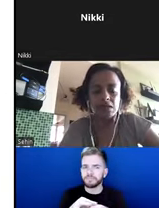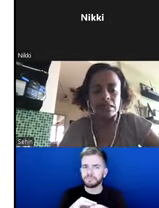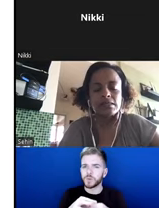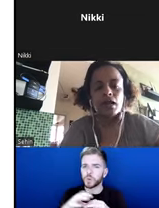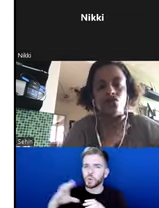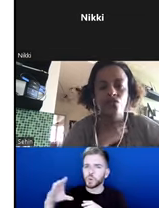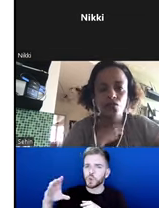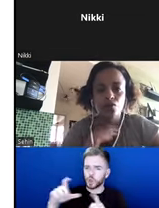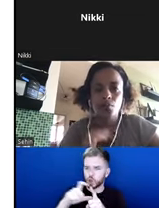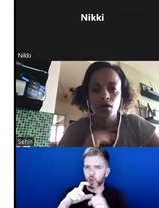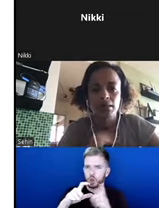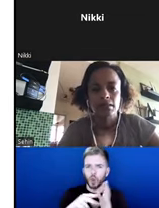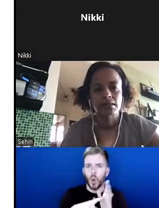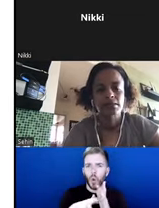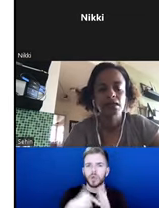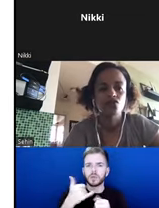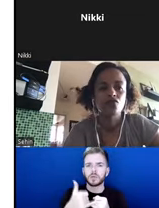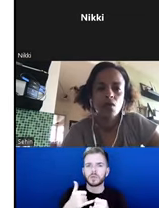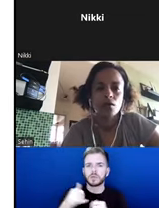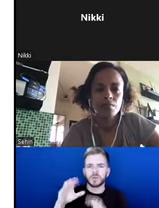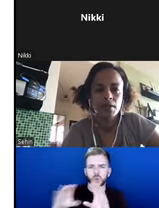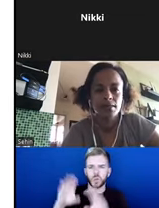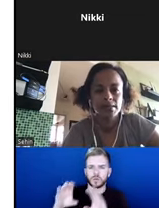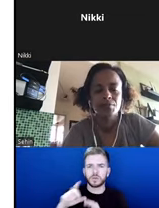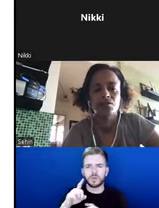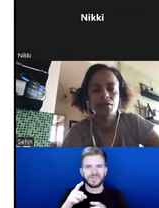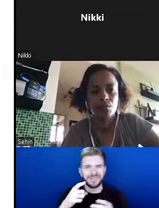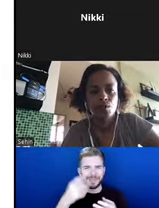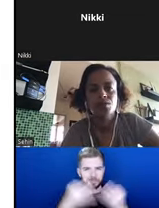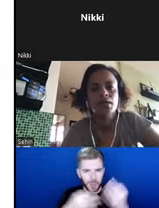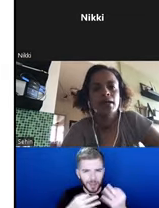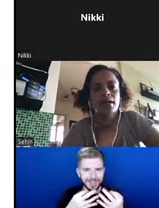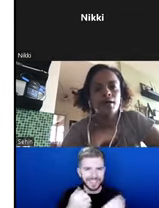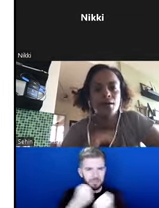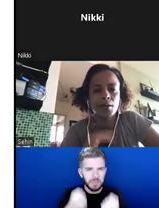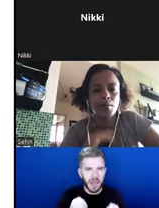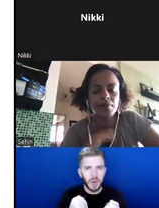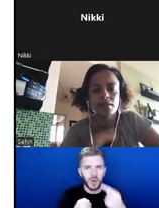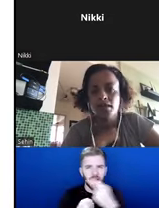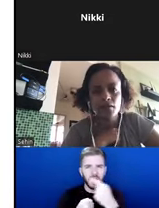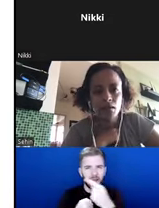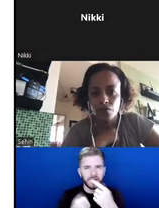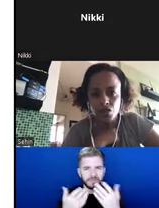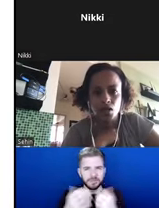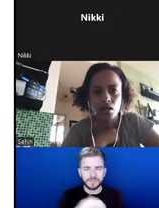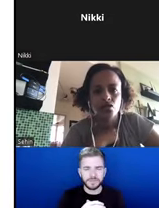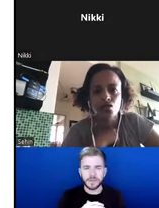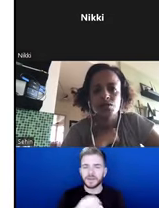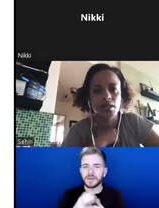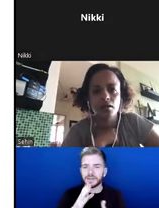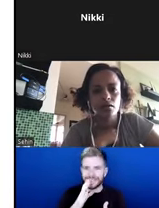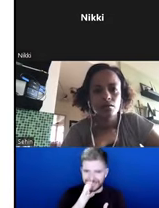is obviously a site of politics and a site of power. That's something to think about. There's definitely racial